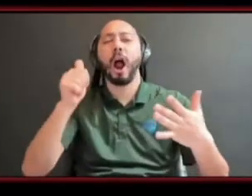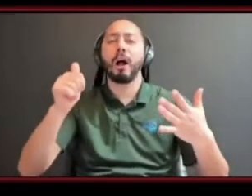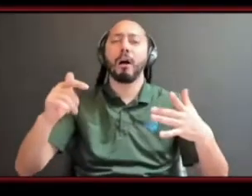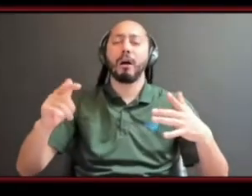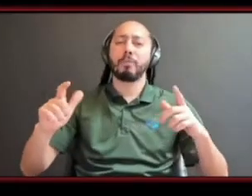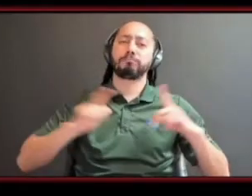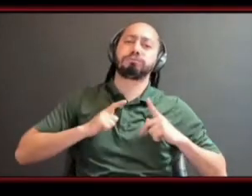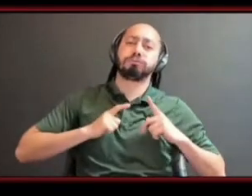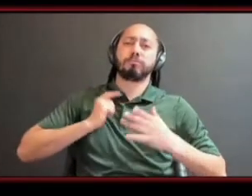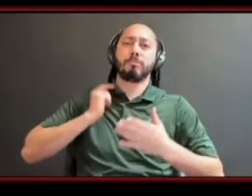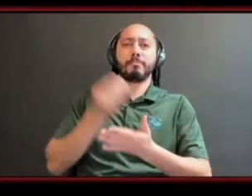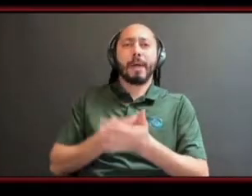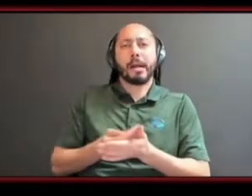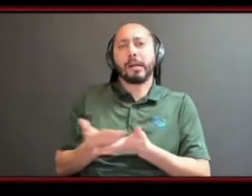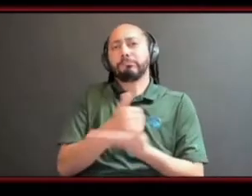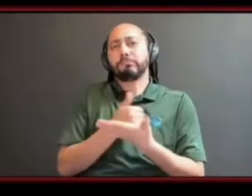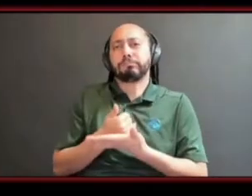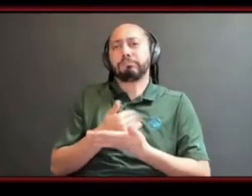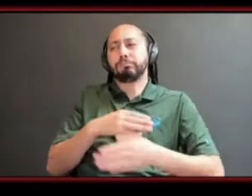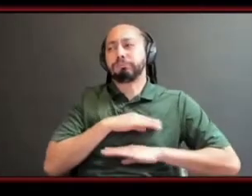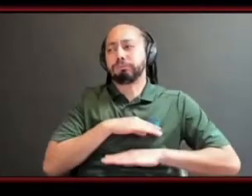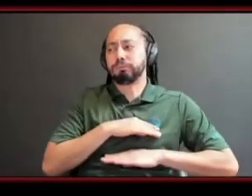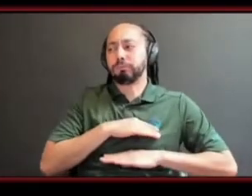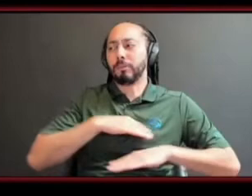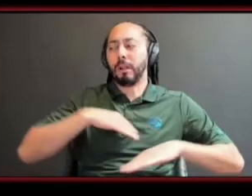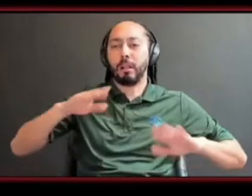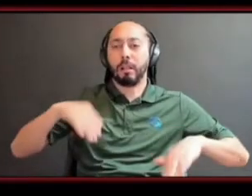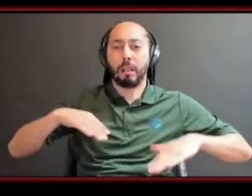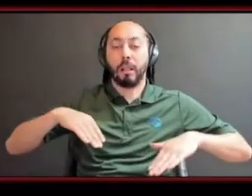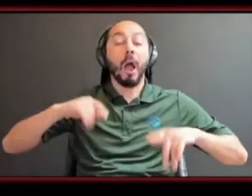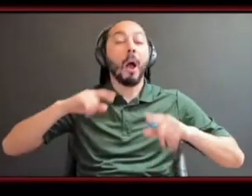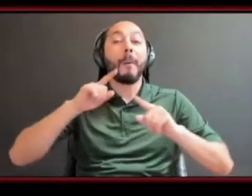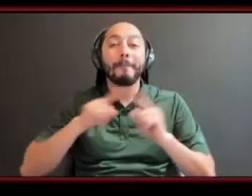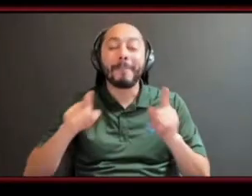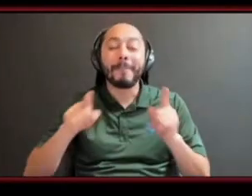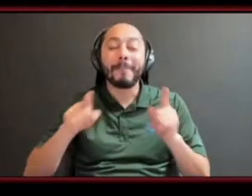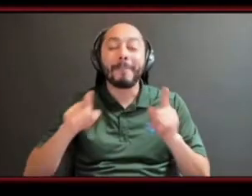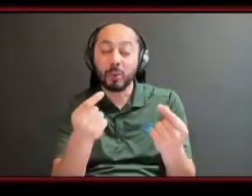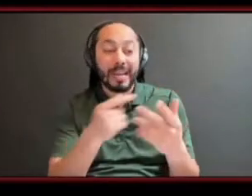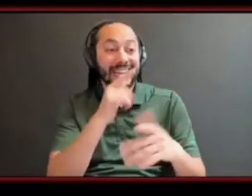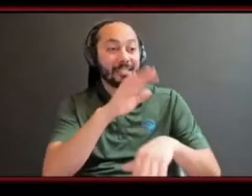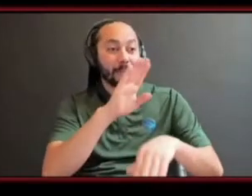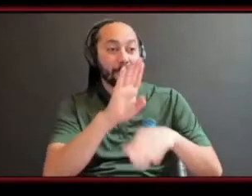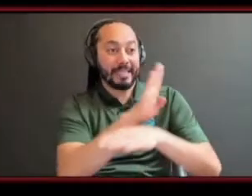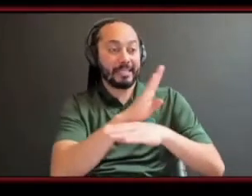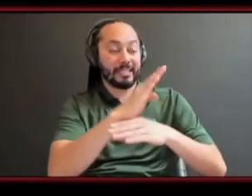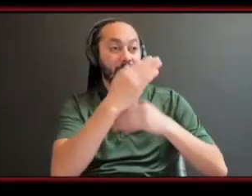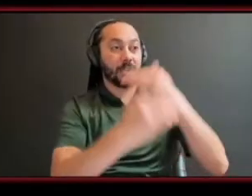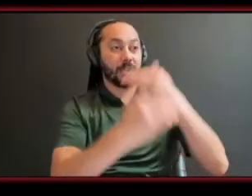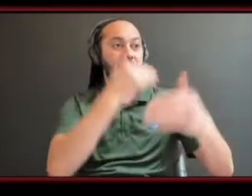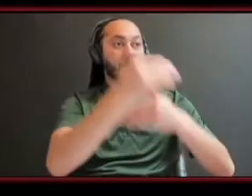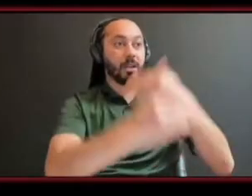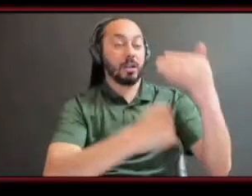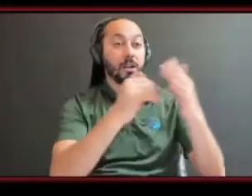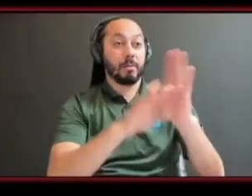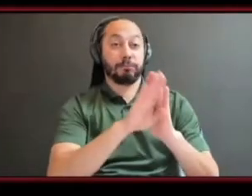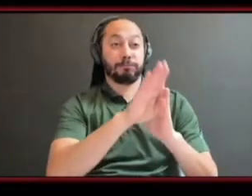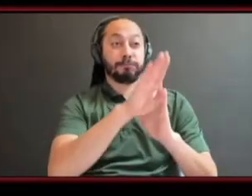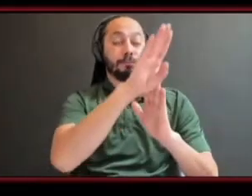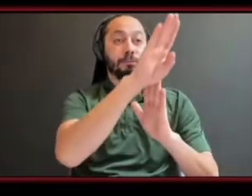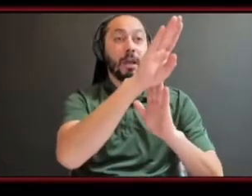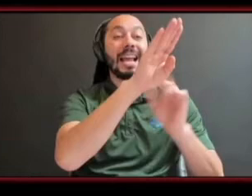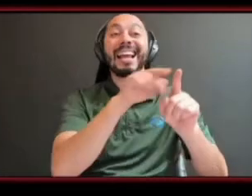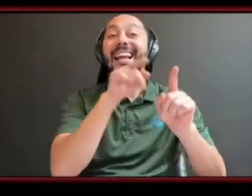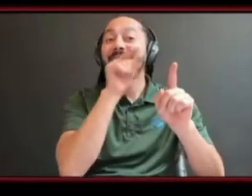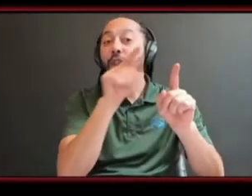hard and struggling to get his business out there he's reaching back to organizations like mine and offering support so dipping